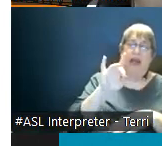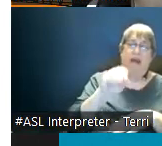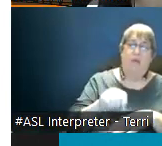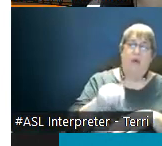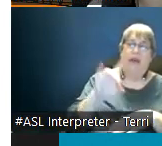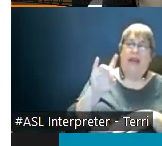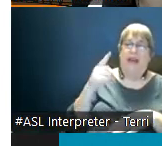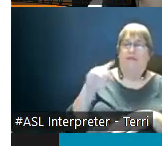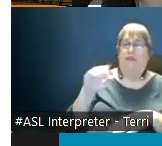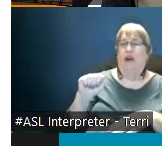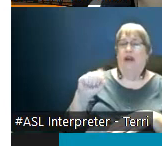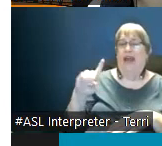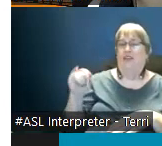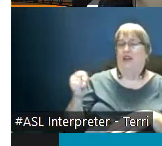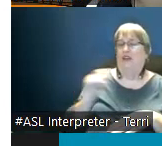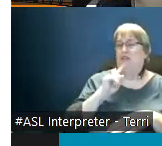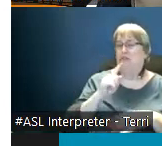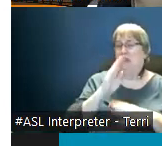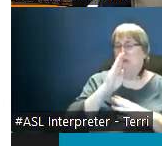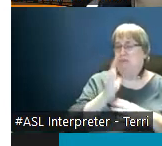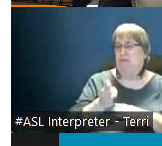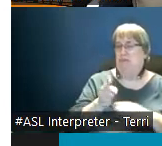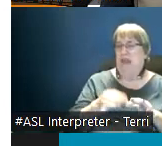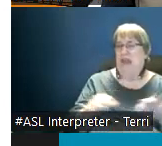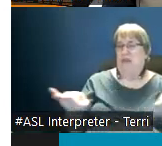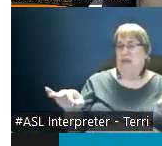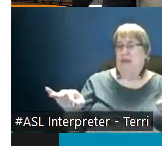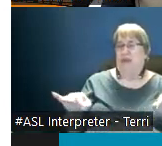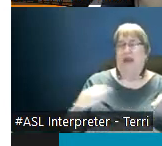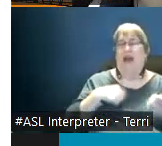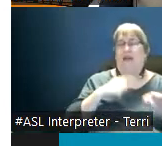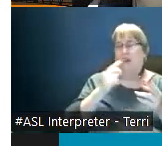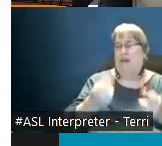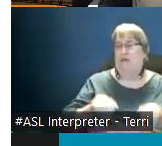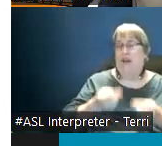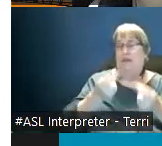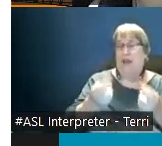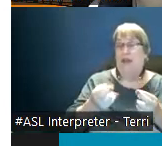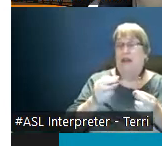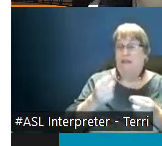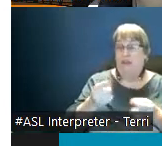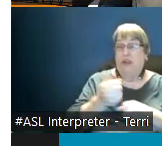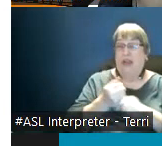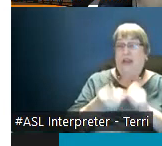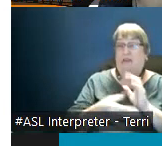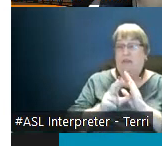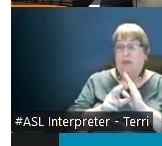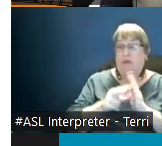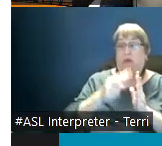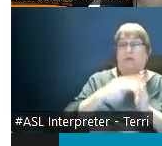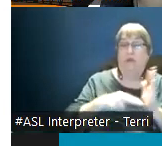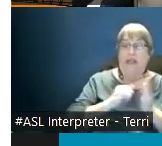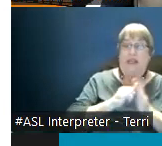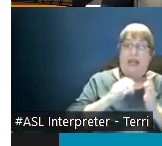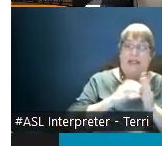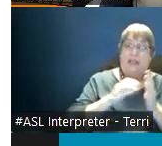fairly straightforward language and yeah i i highly recommend anyone being reviewed to read the relevant section even if you've been to this